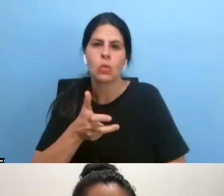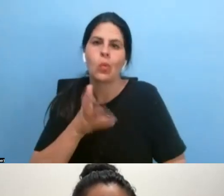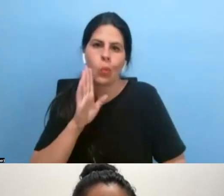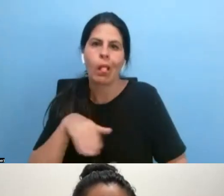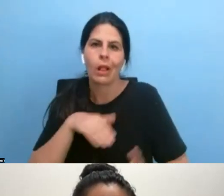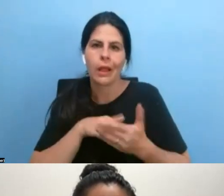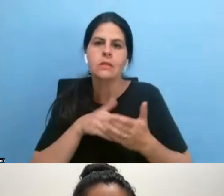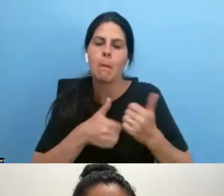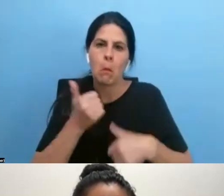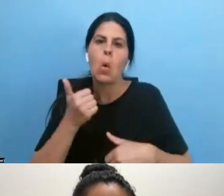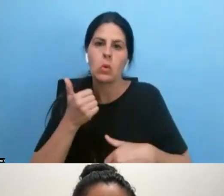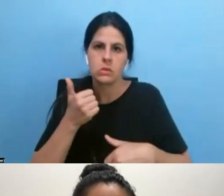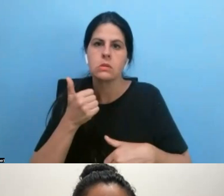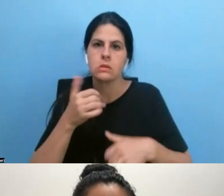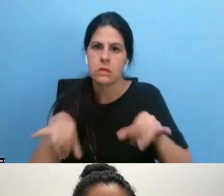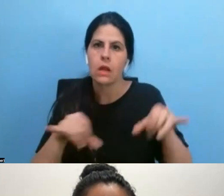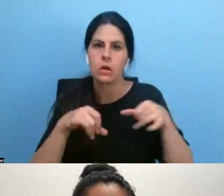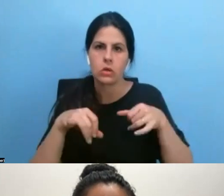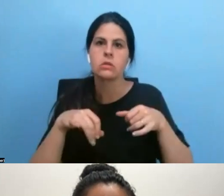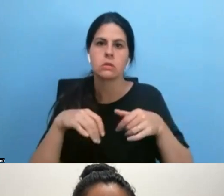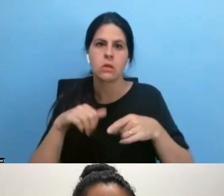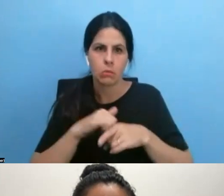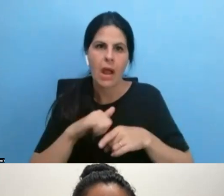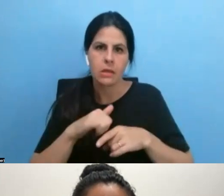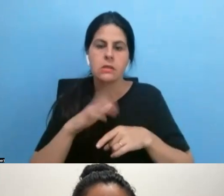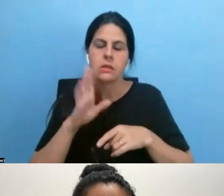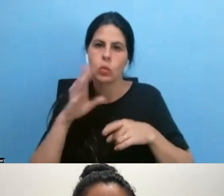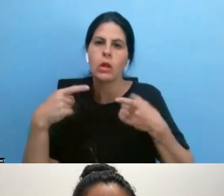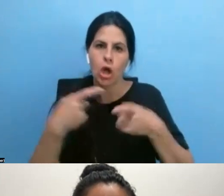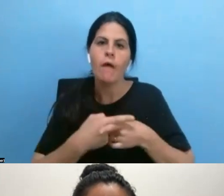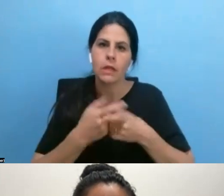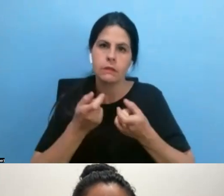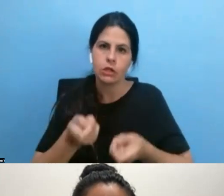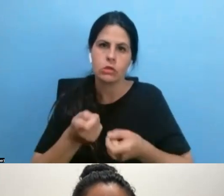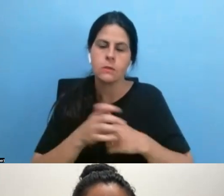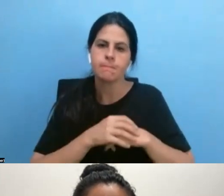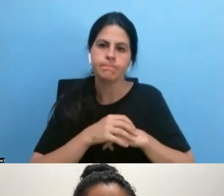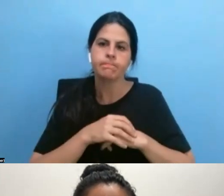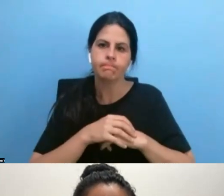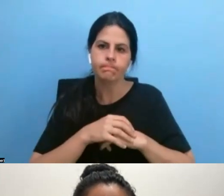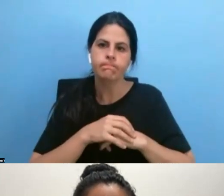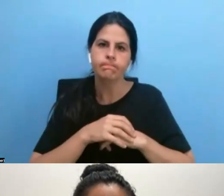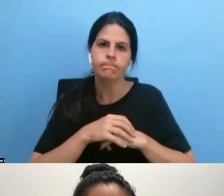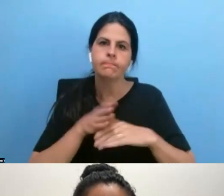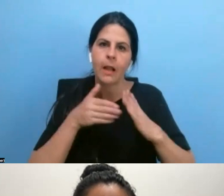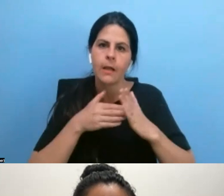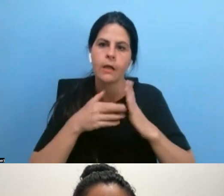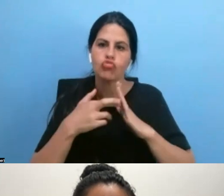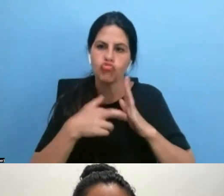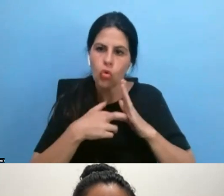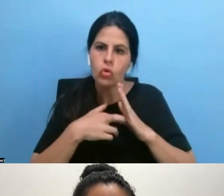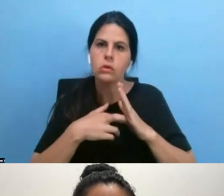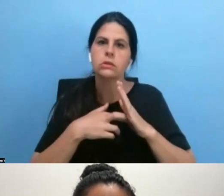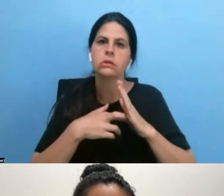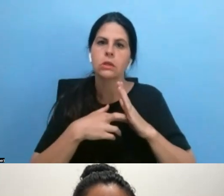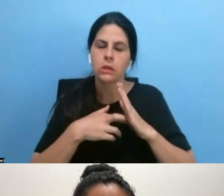and practices and, um, conflicts of interest, um, rules and regulations at all